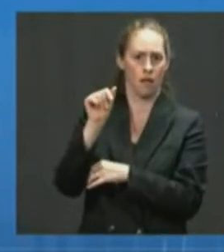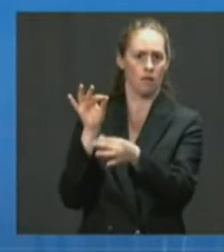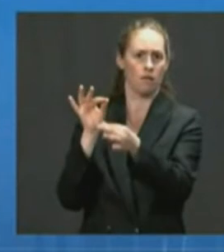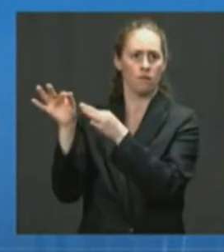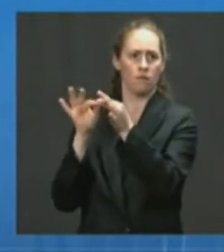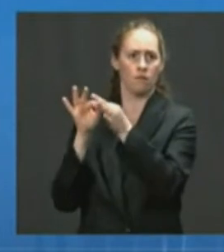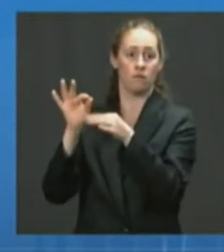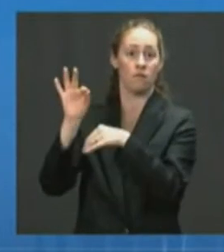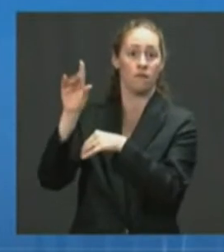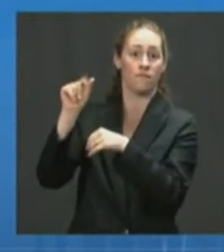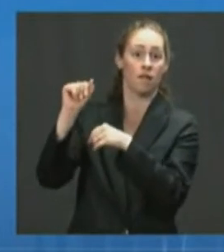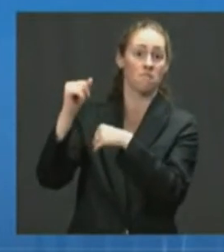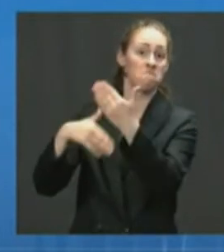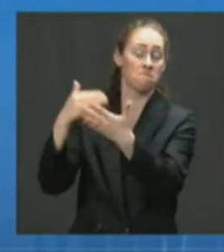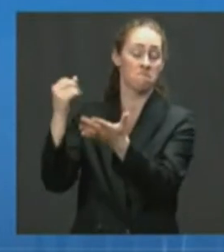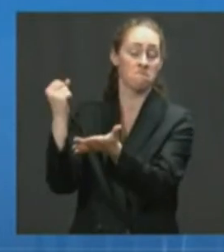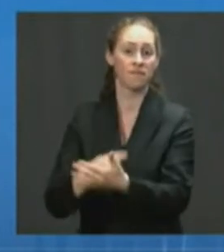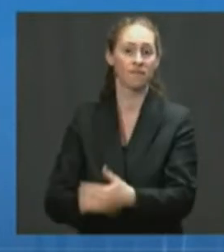Dr. Fauci, anything to add there?